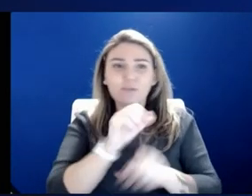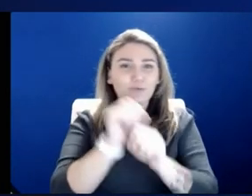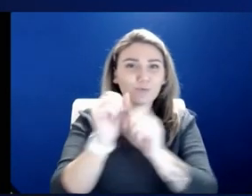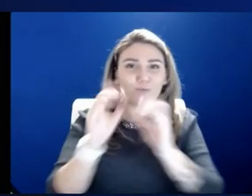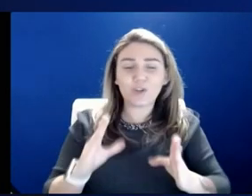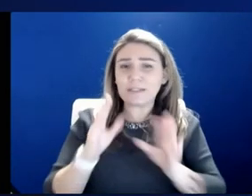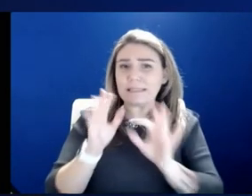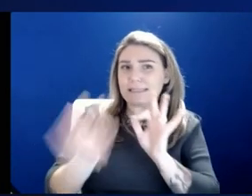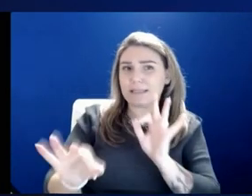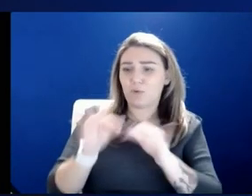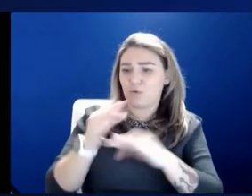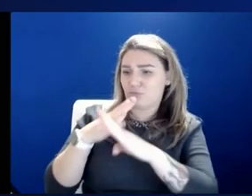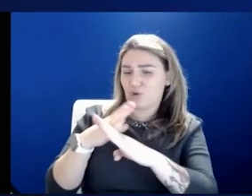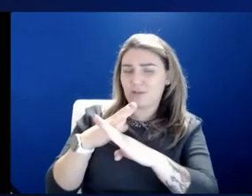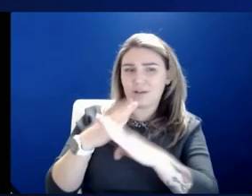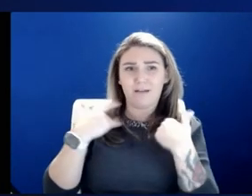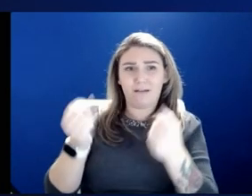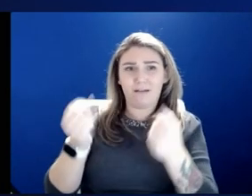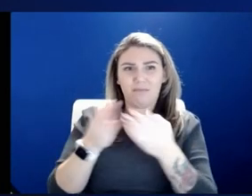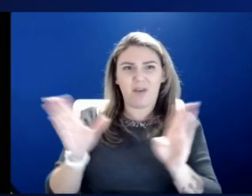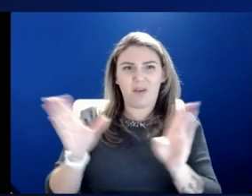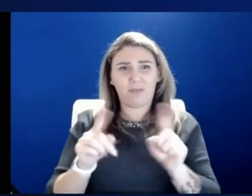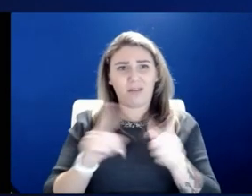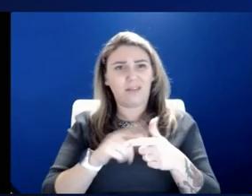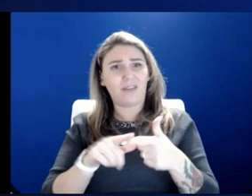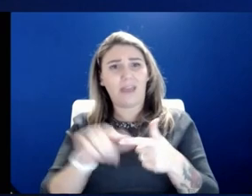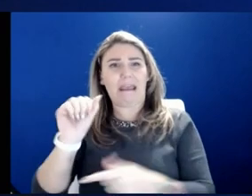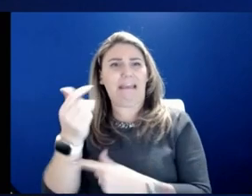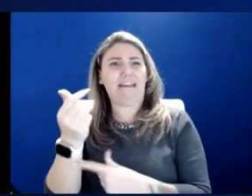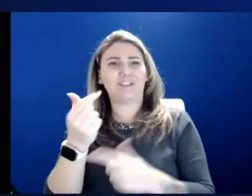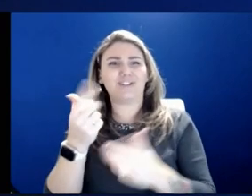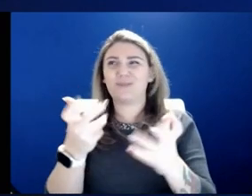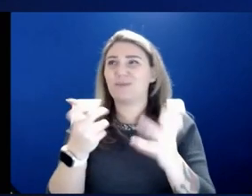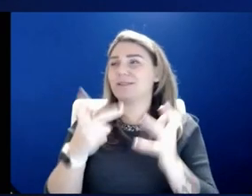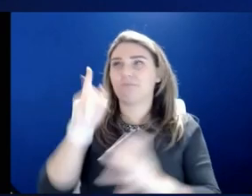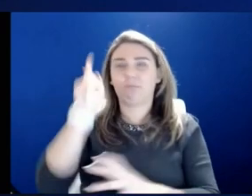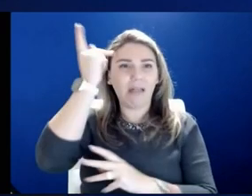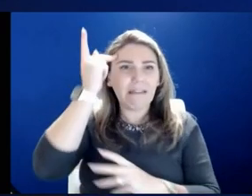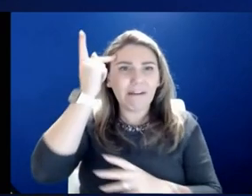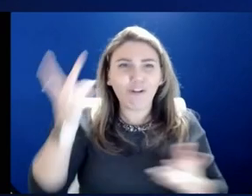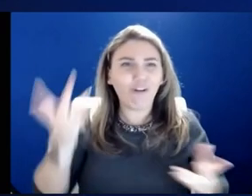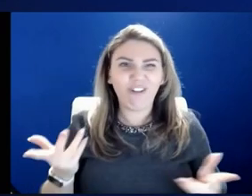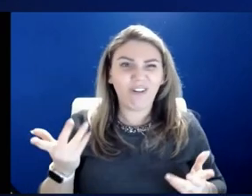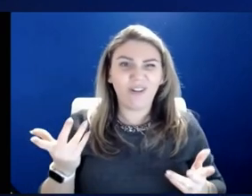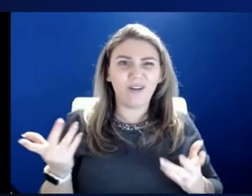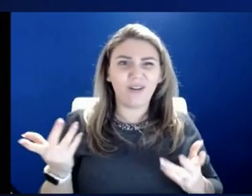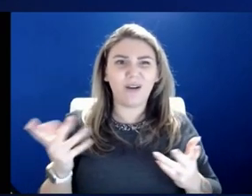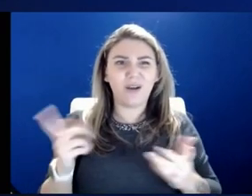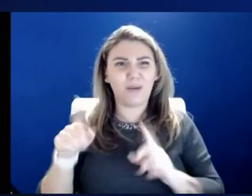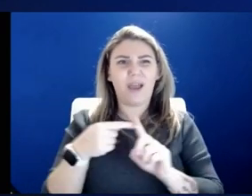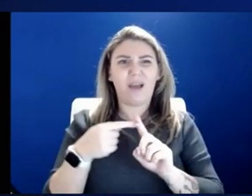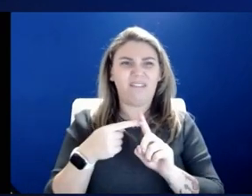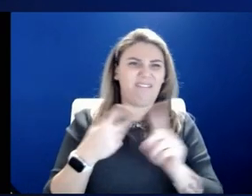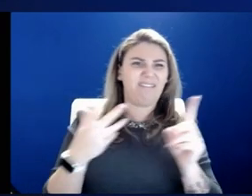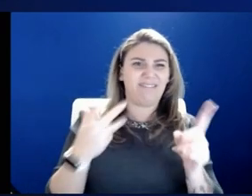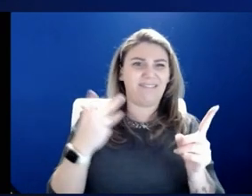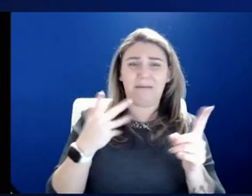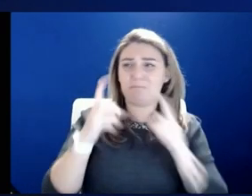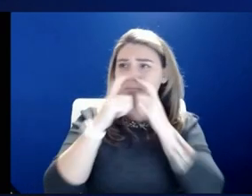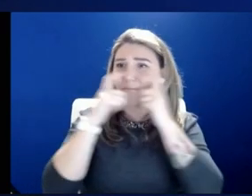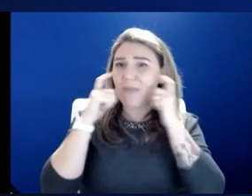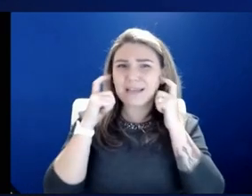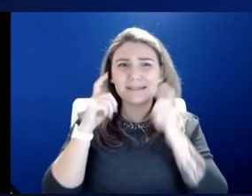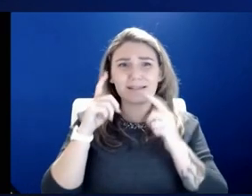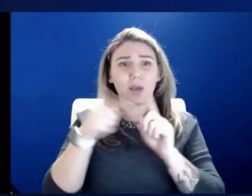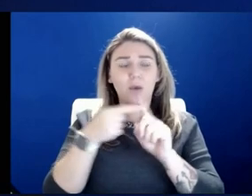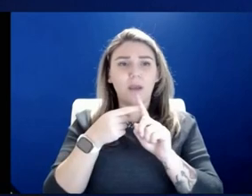help protect the health of the public. But then the attorney general wants to make this so political about, uh, about masking when it's obviously an act of love and